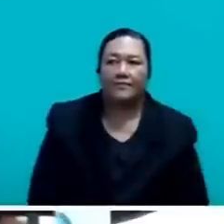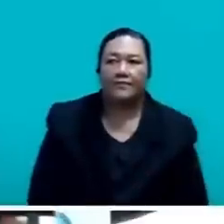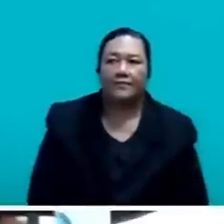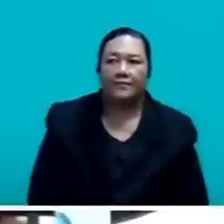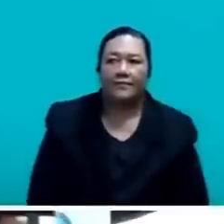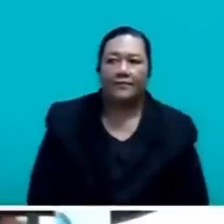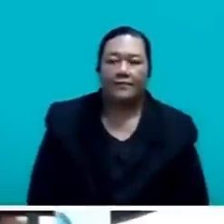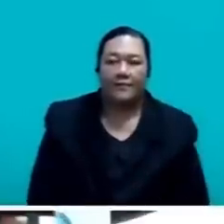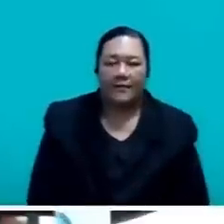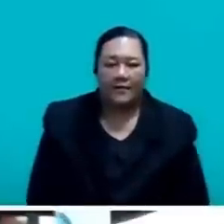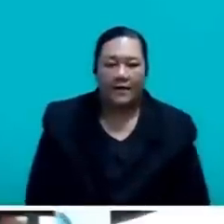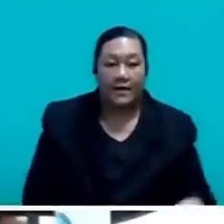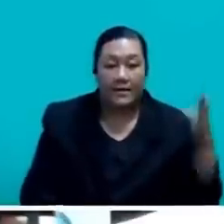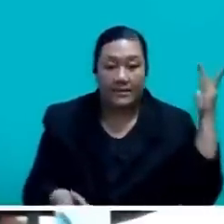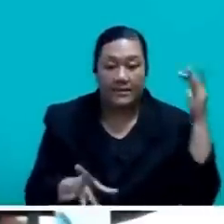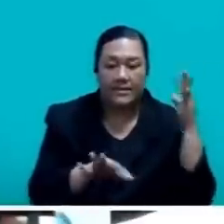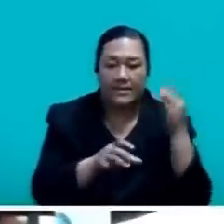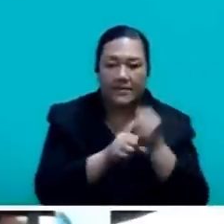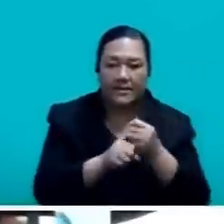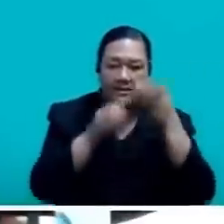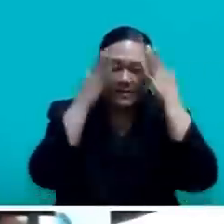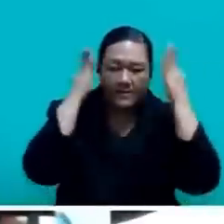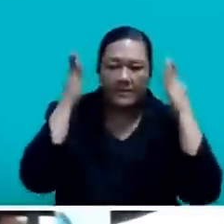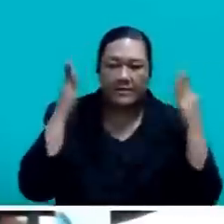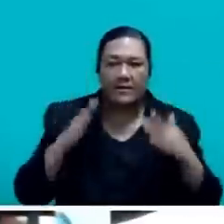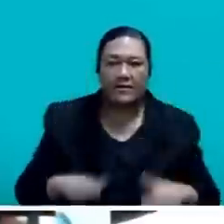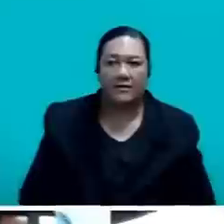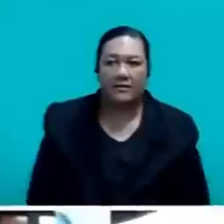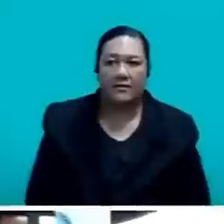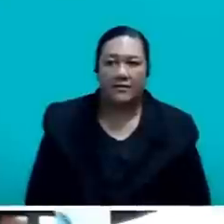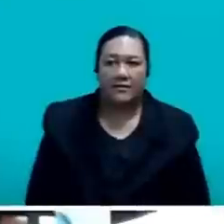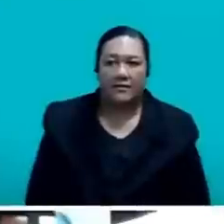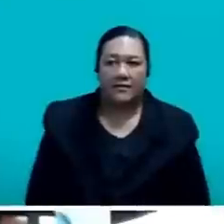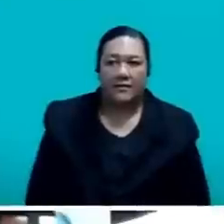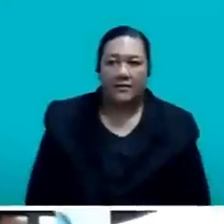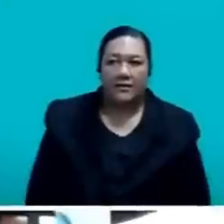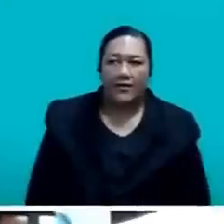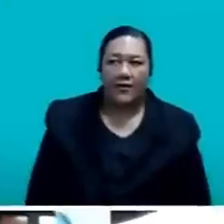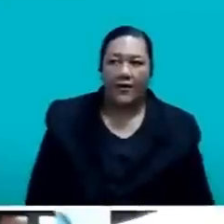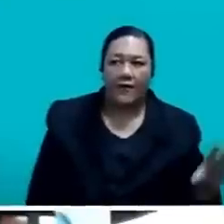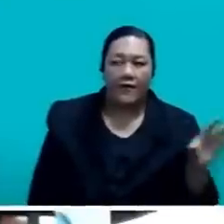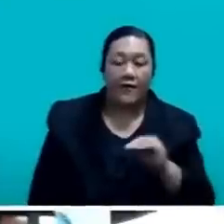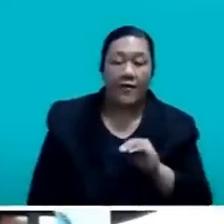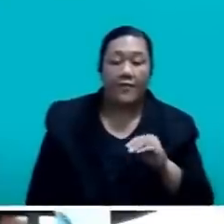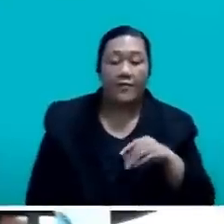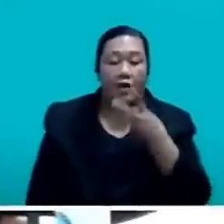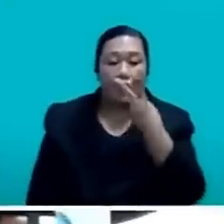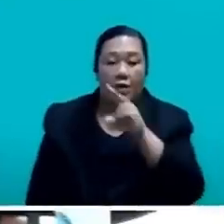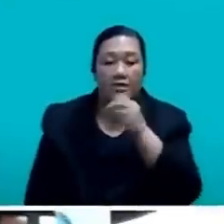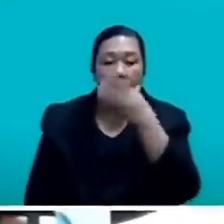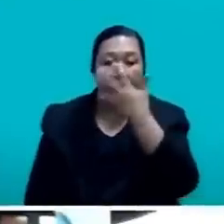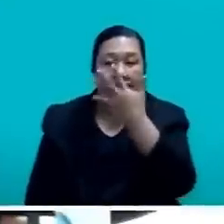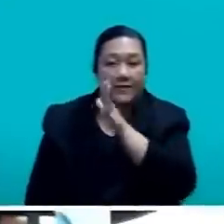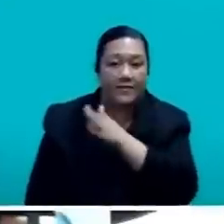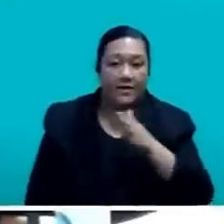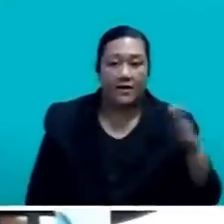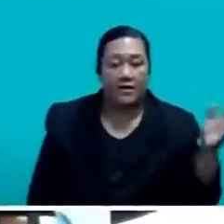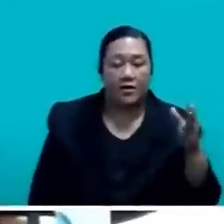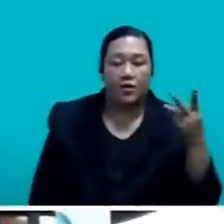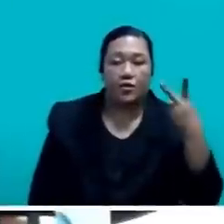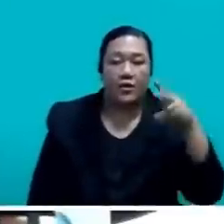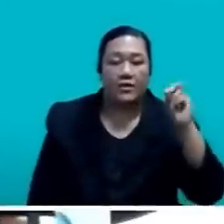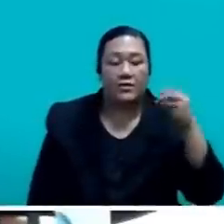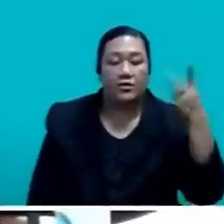In summary, Mr. Speaker, from 2015 to 2022